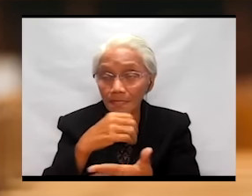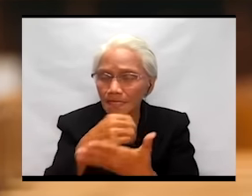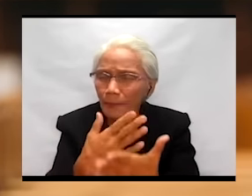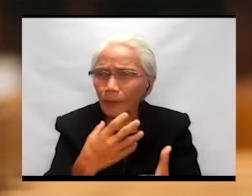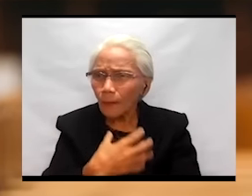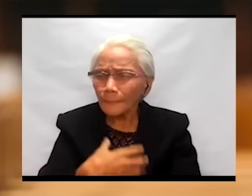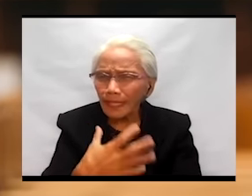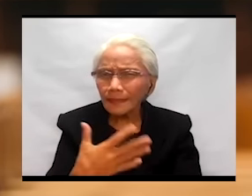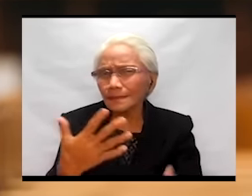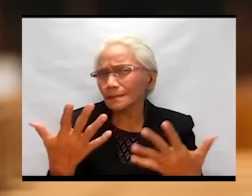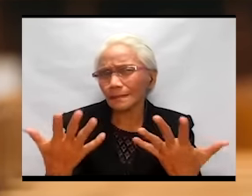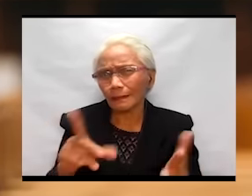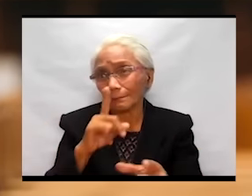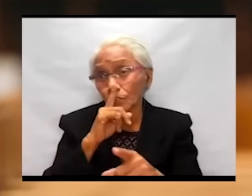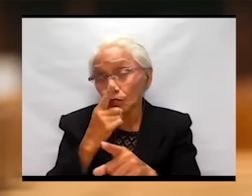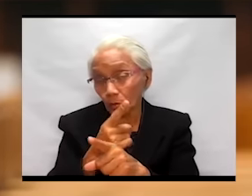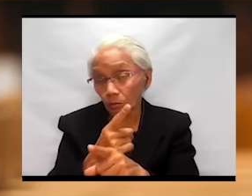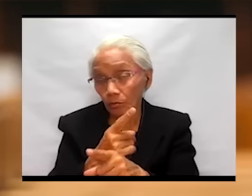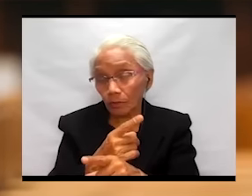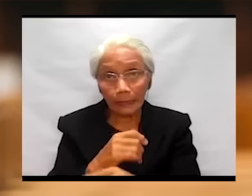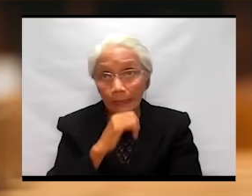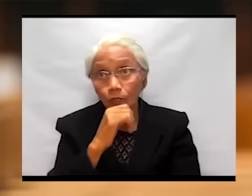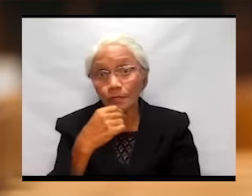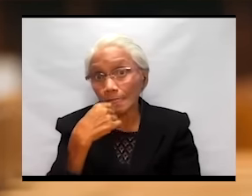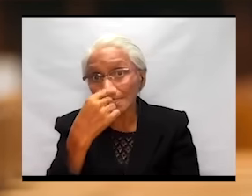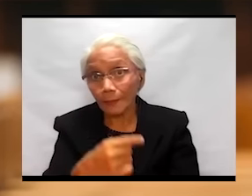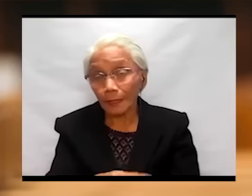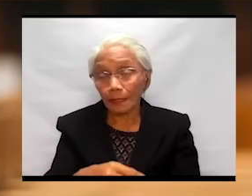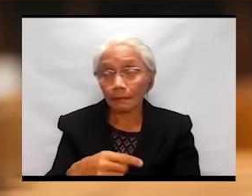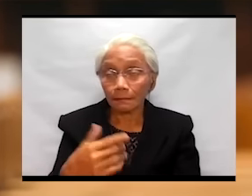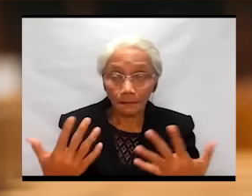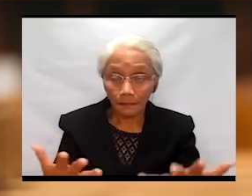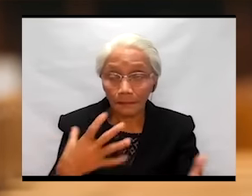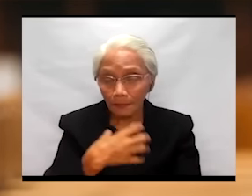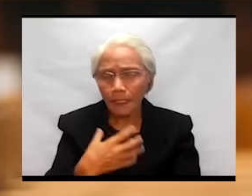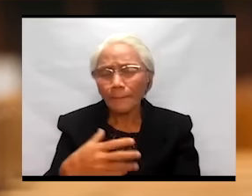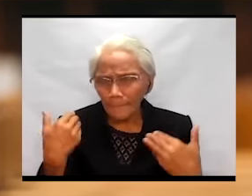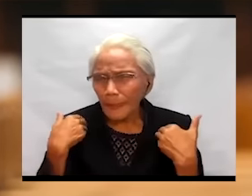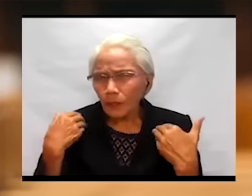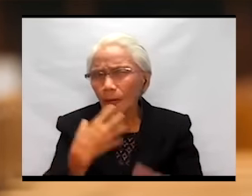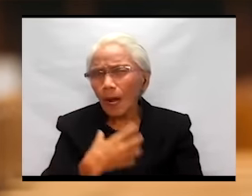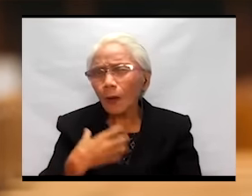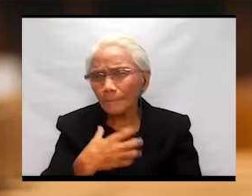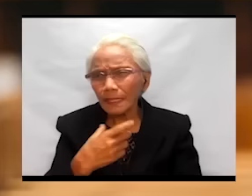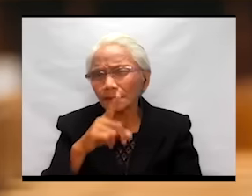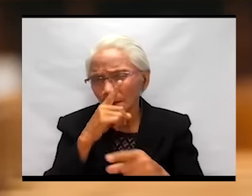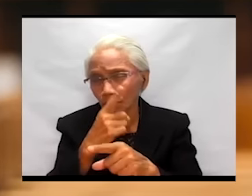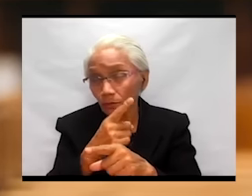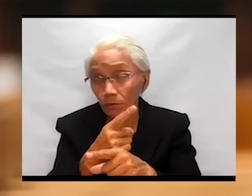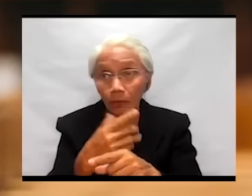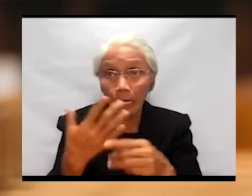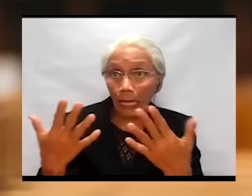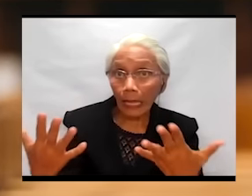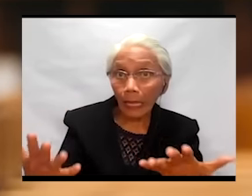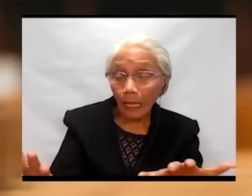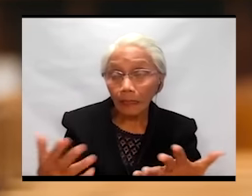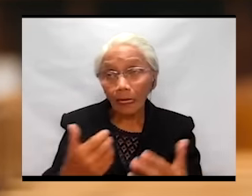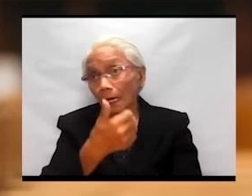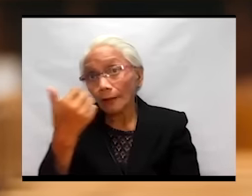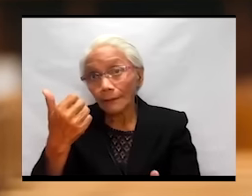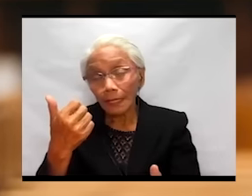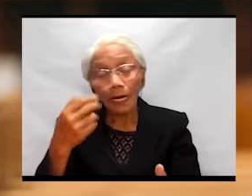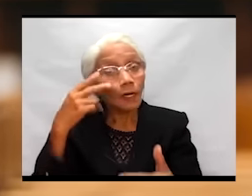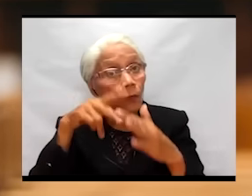complain. There are complaints that are legitimate. And some of the complaints are even prophetic. But some